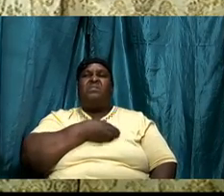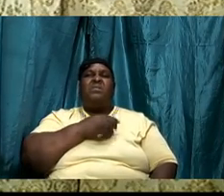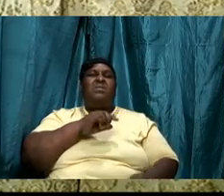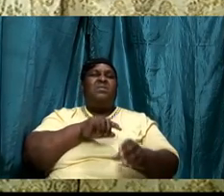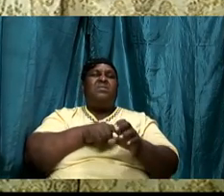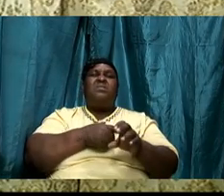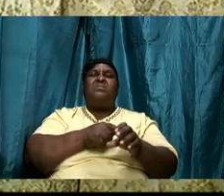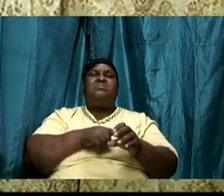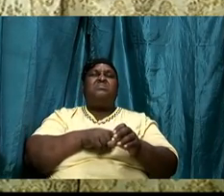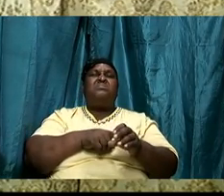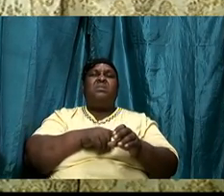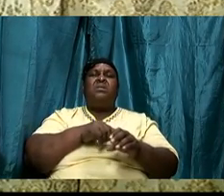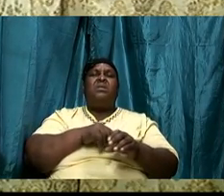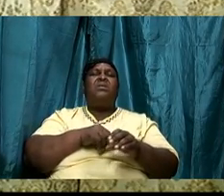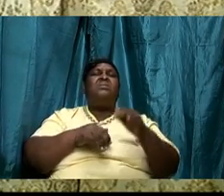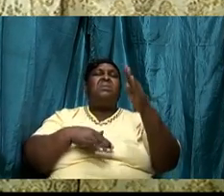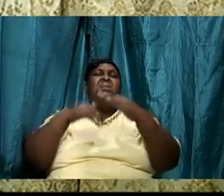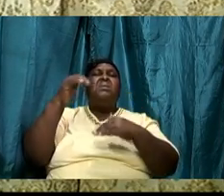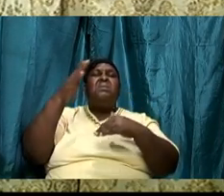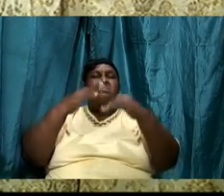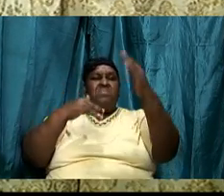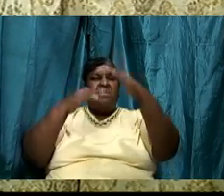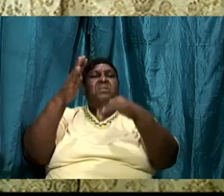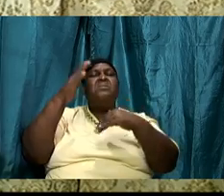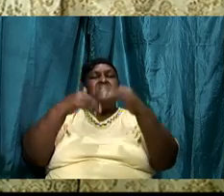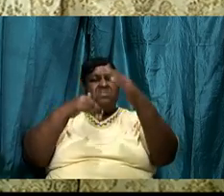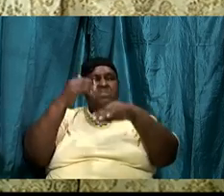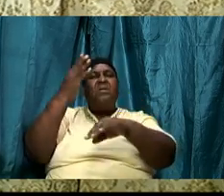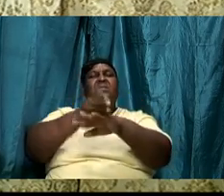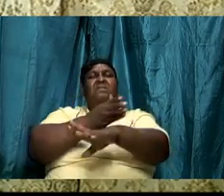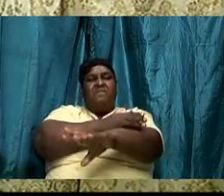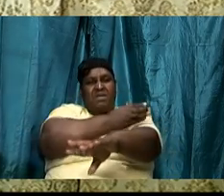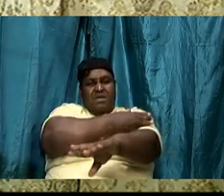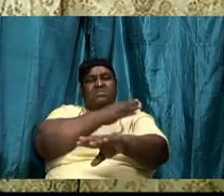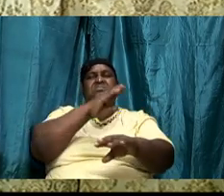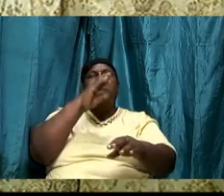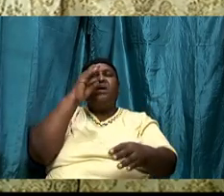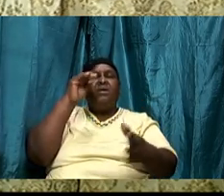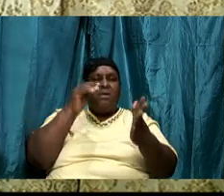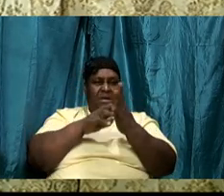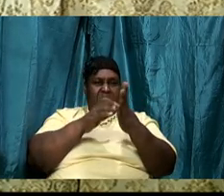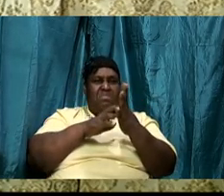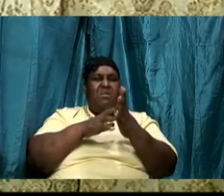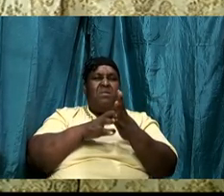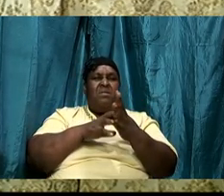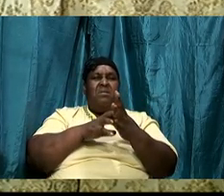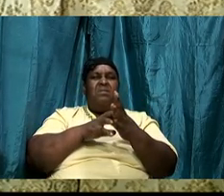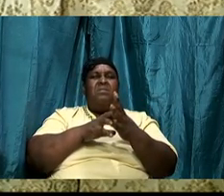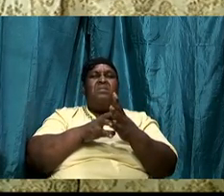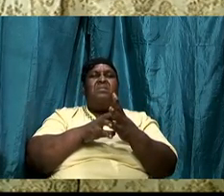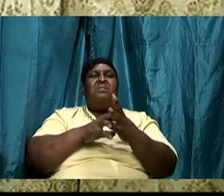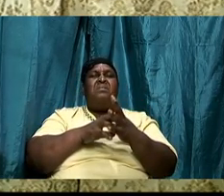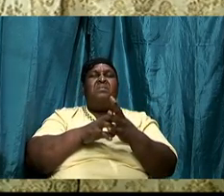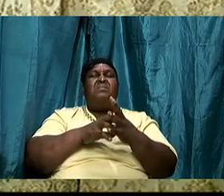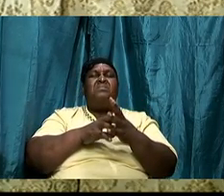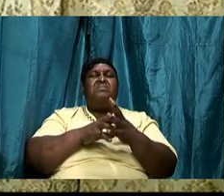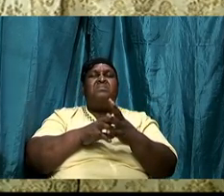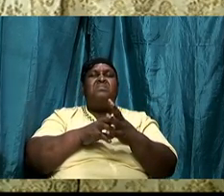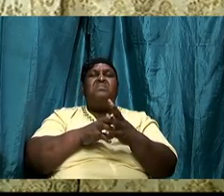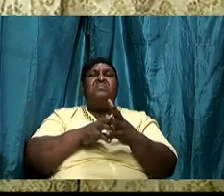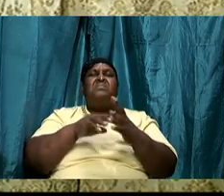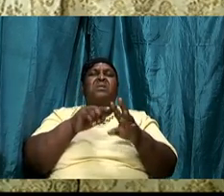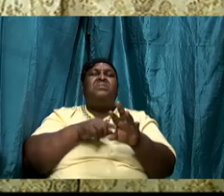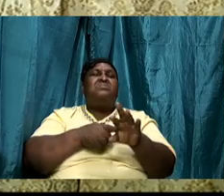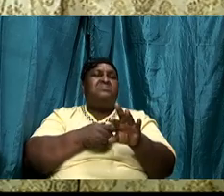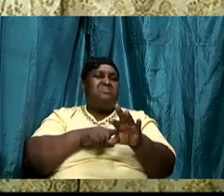to build again yes and start with the foundation and build up ourselves in